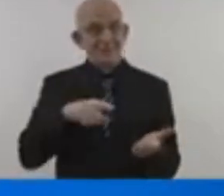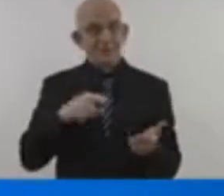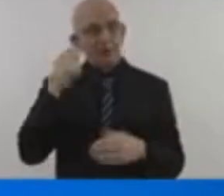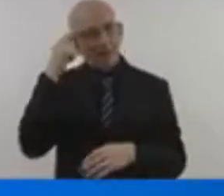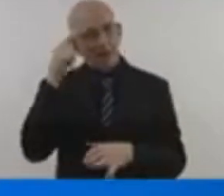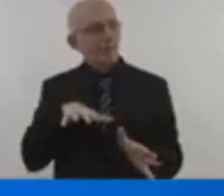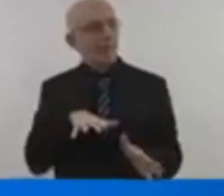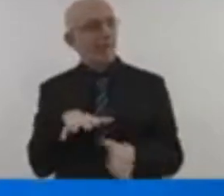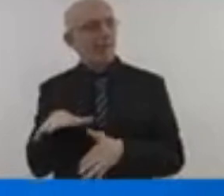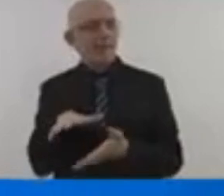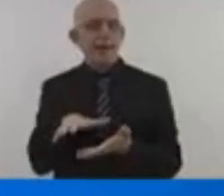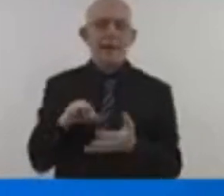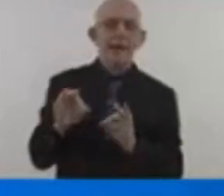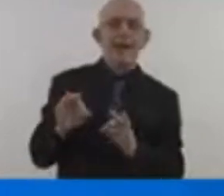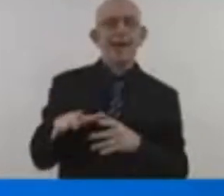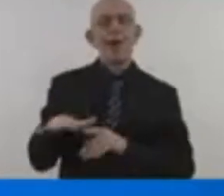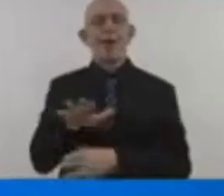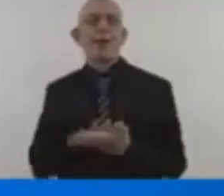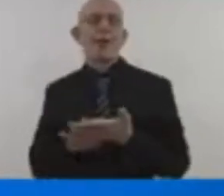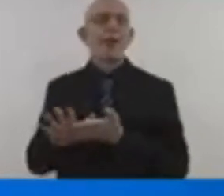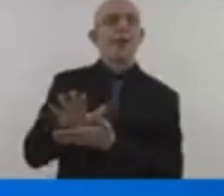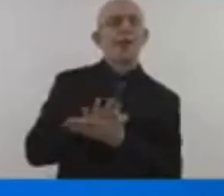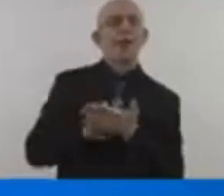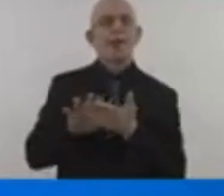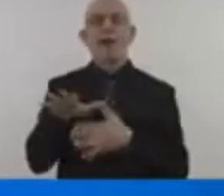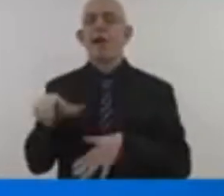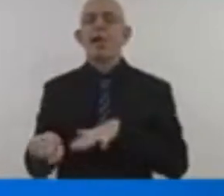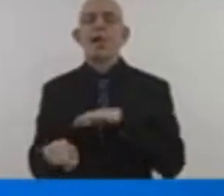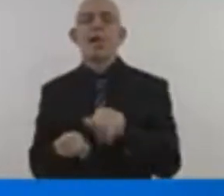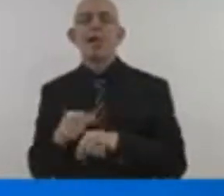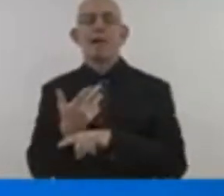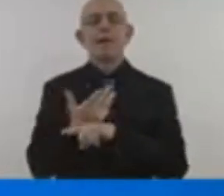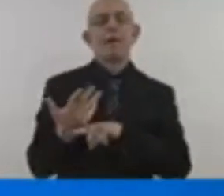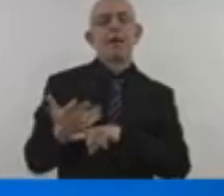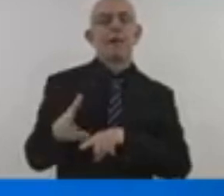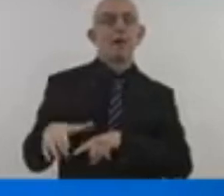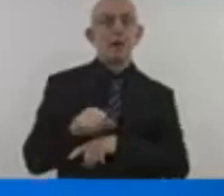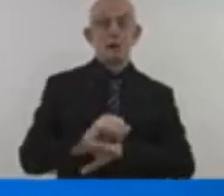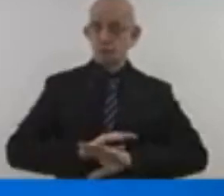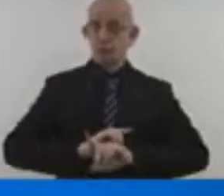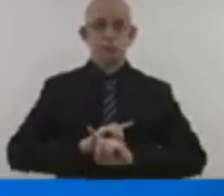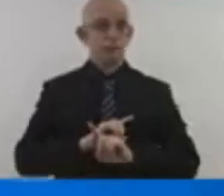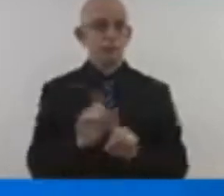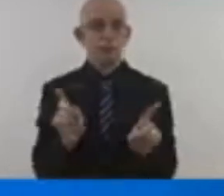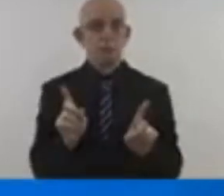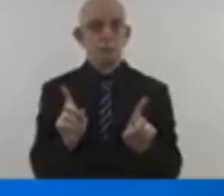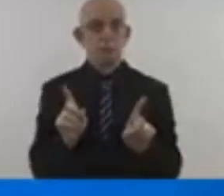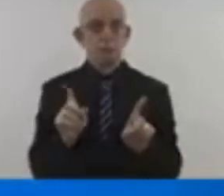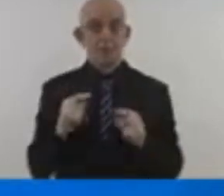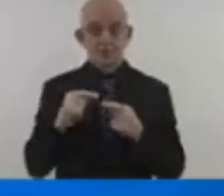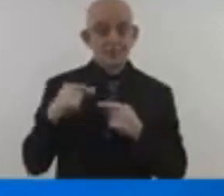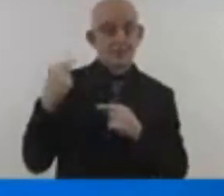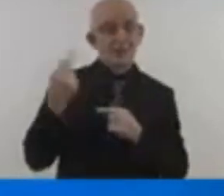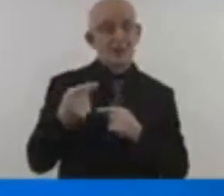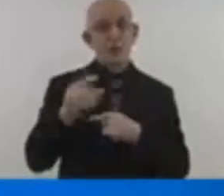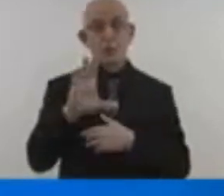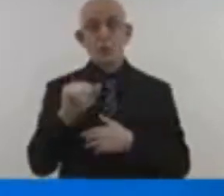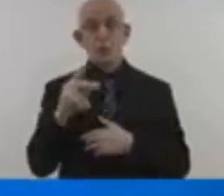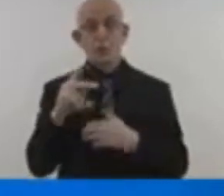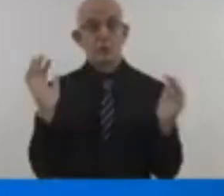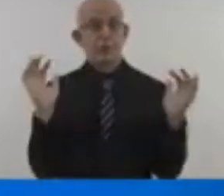-wide national climate action plans. And you have agreed that your new plans will align with 1.5 degrees.